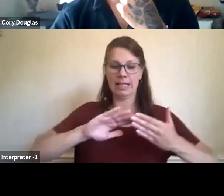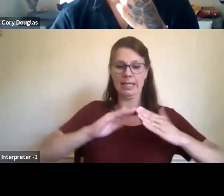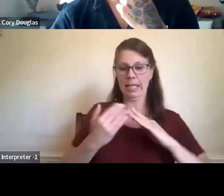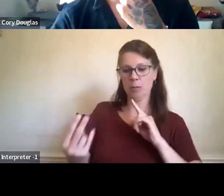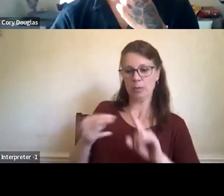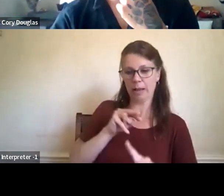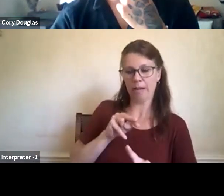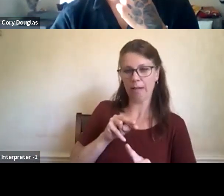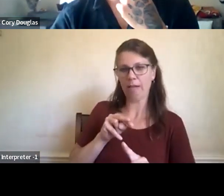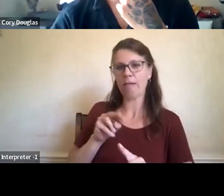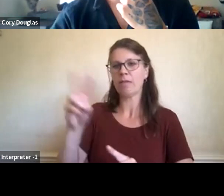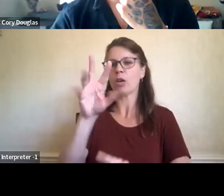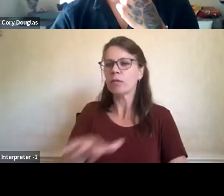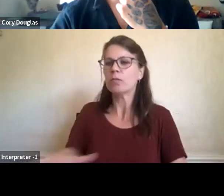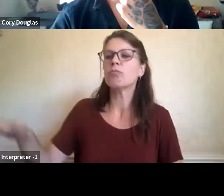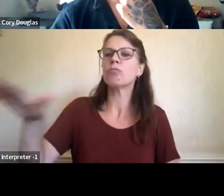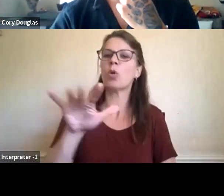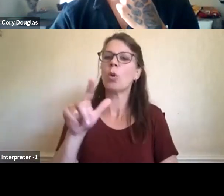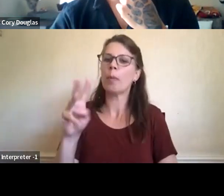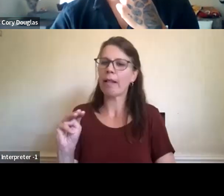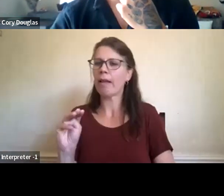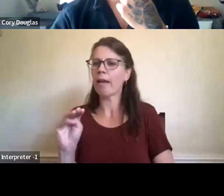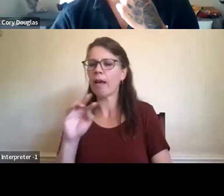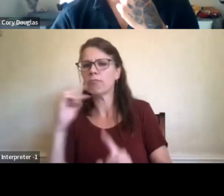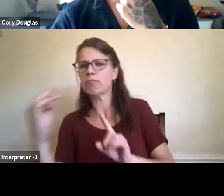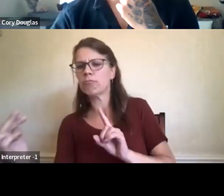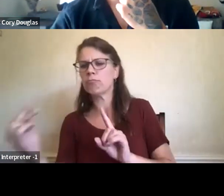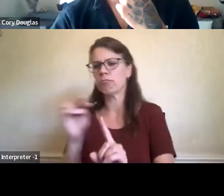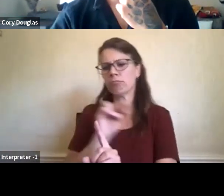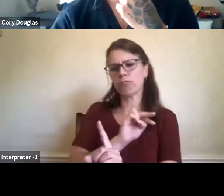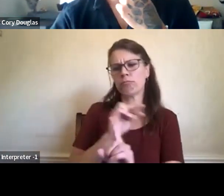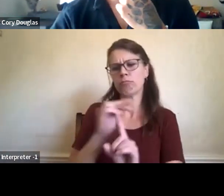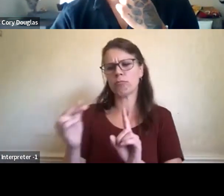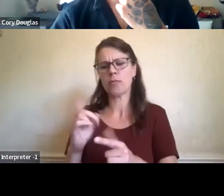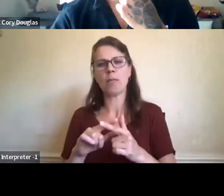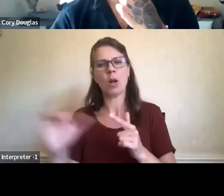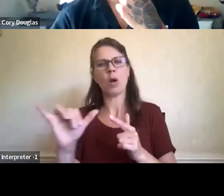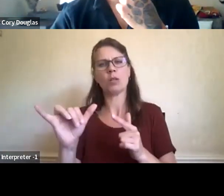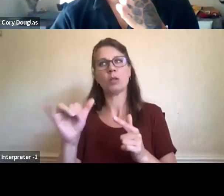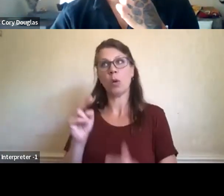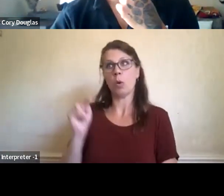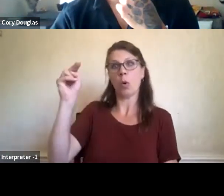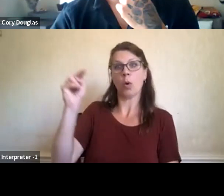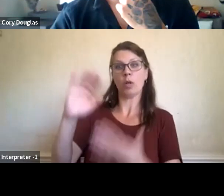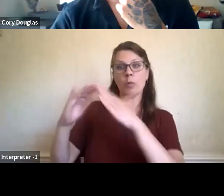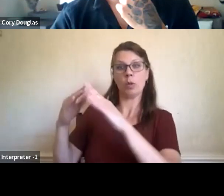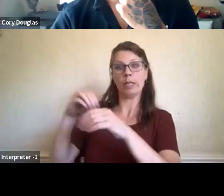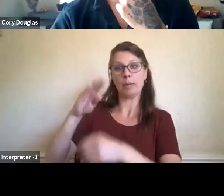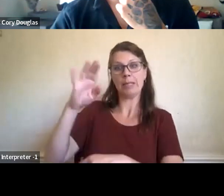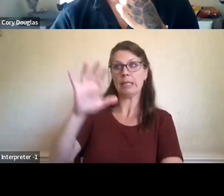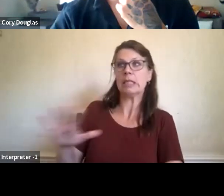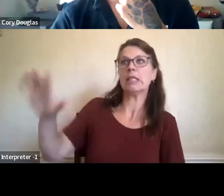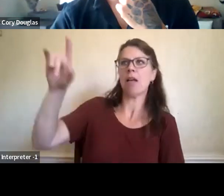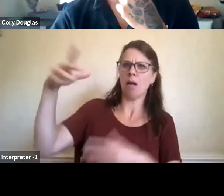and just hearing how much leadership our northern communities are providing us in terms of coastal